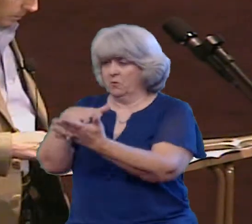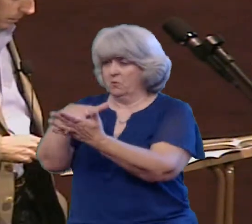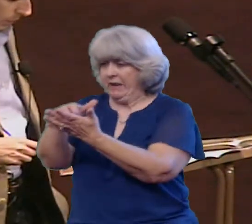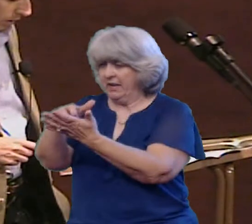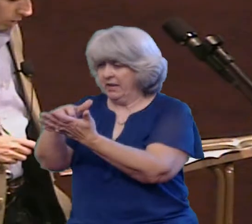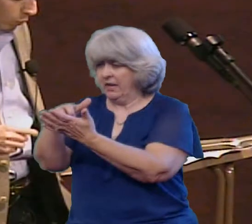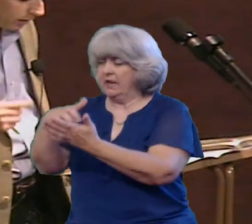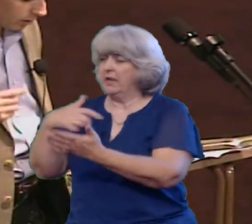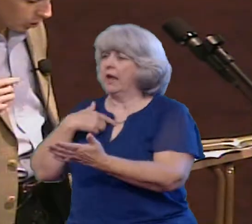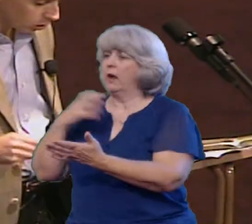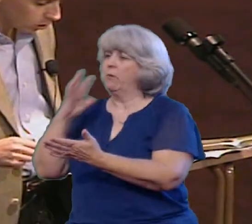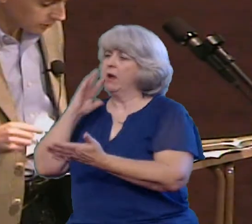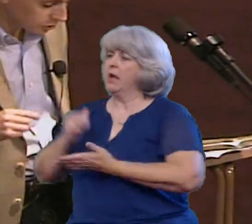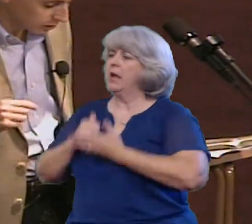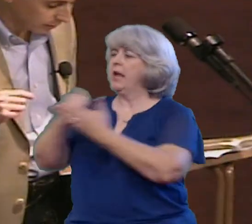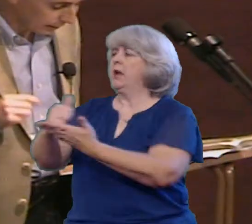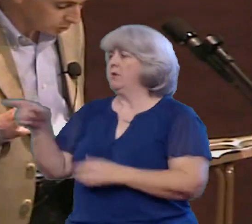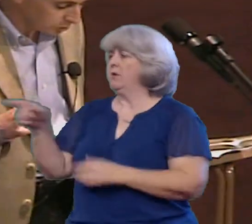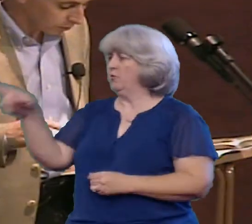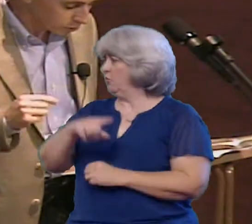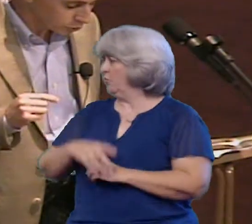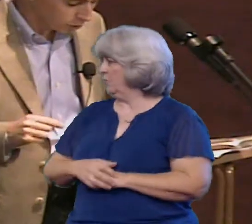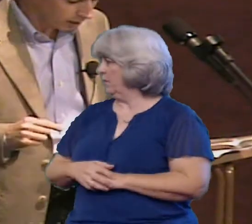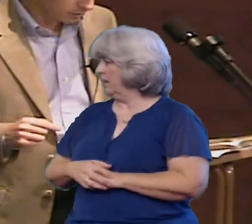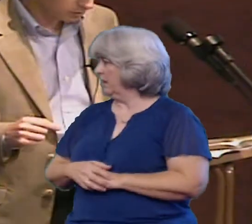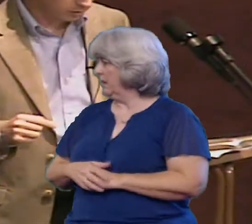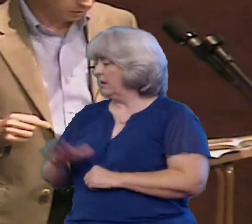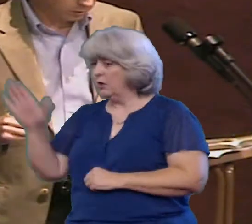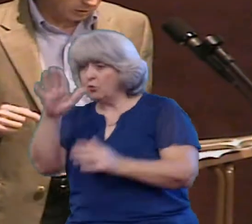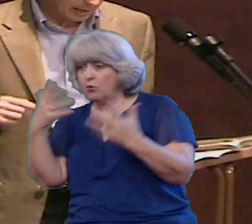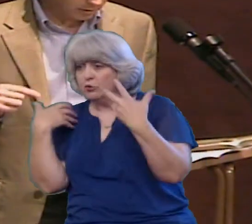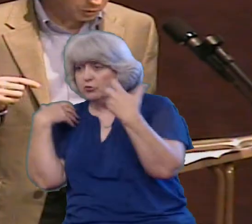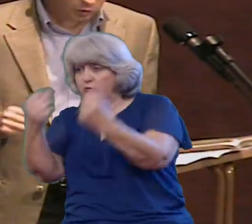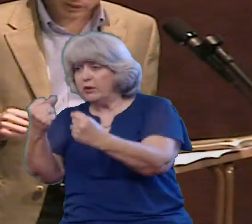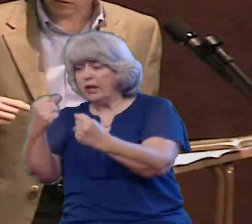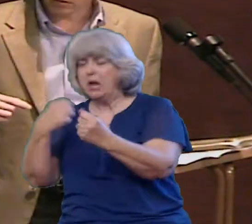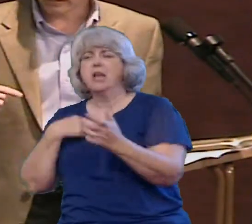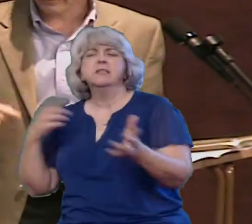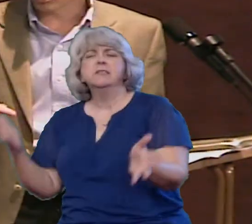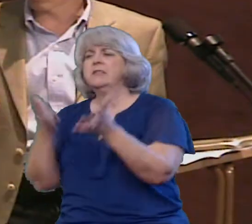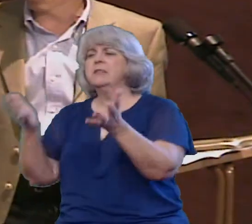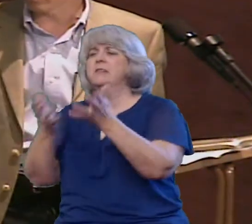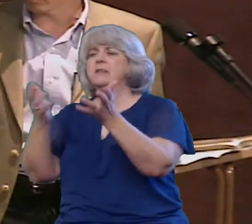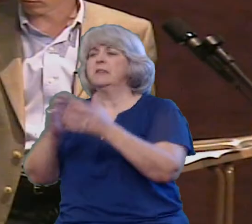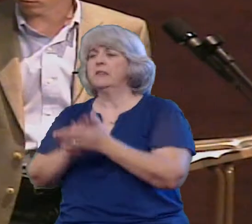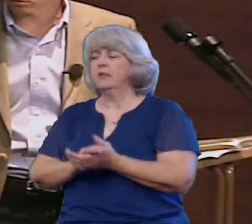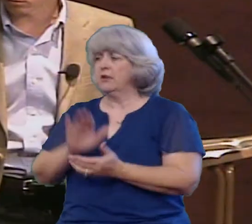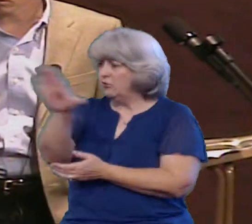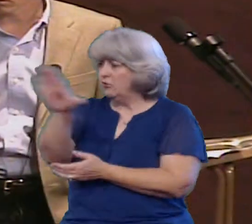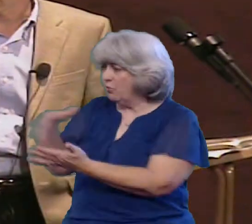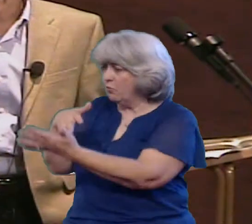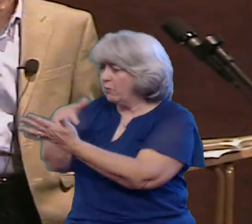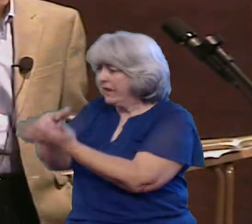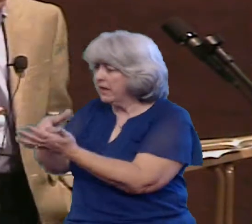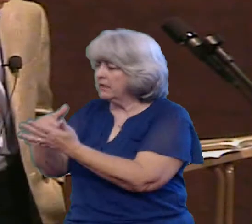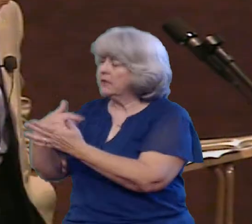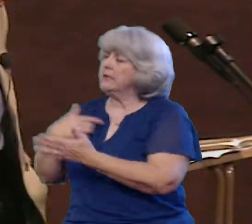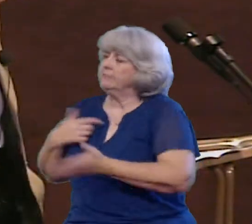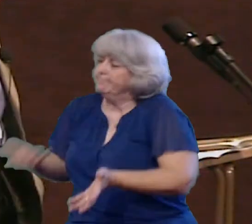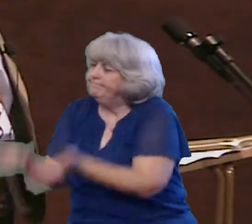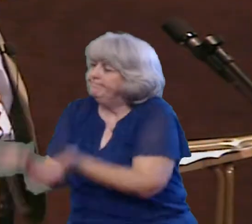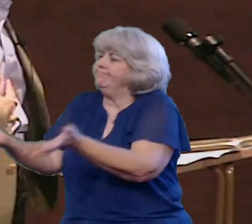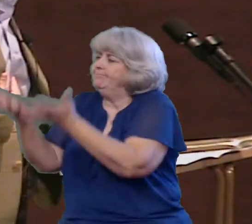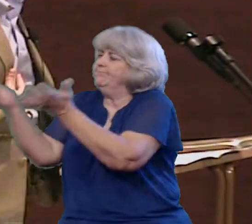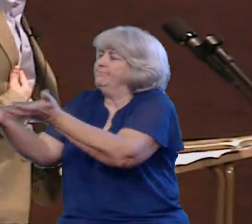We encourage each other's strengths And strengthen each other's weaknesses I deal with